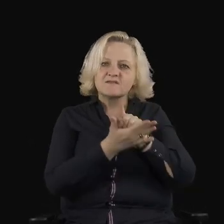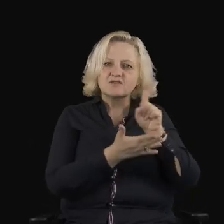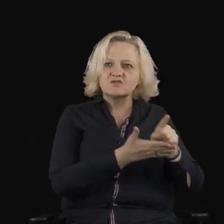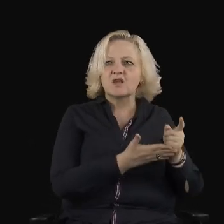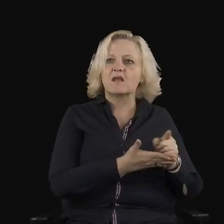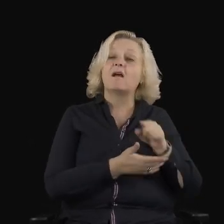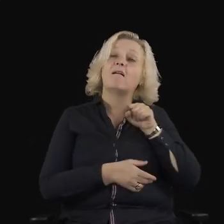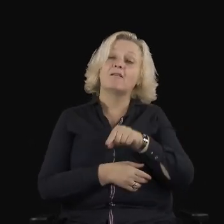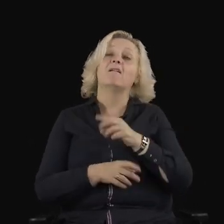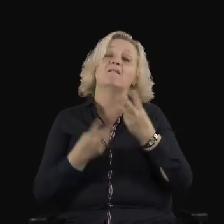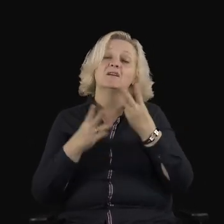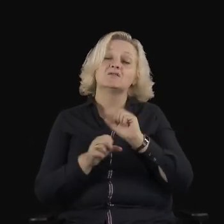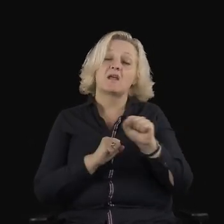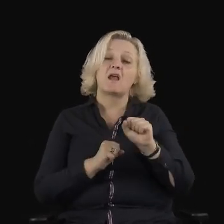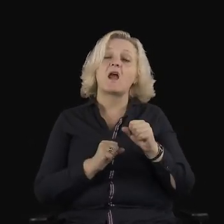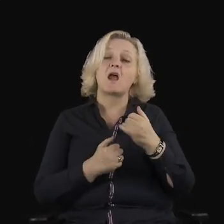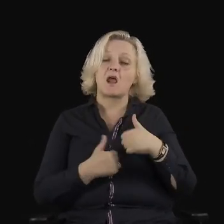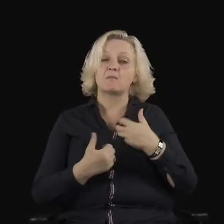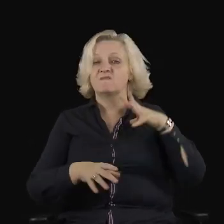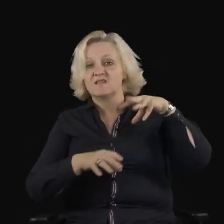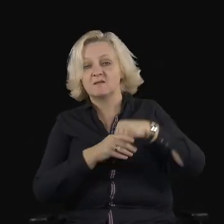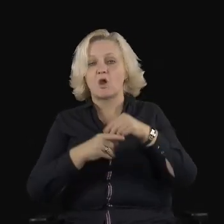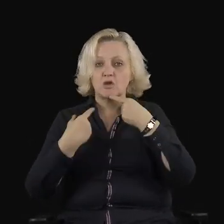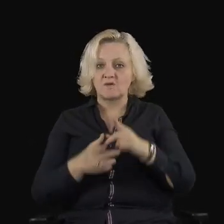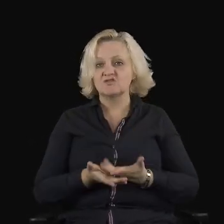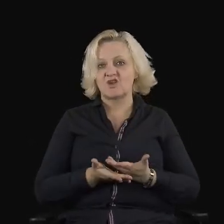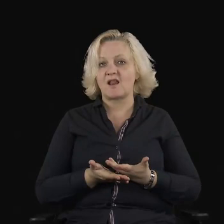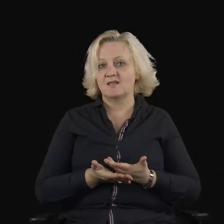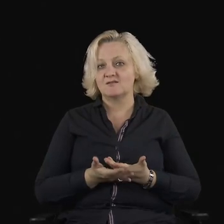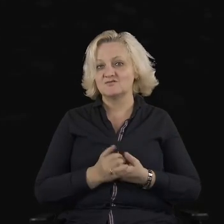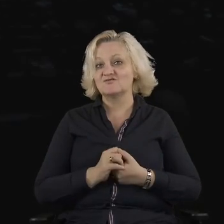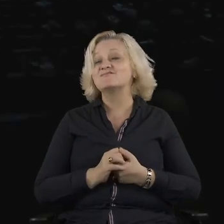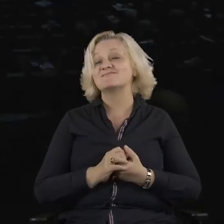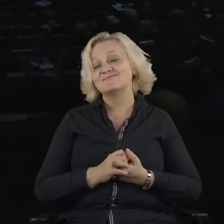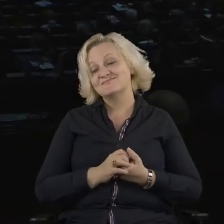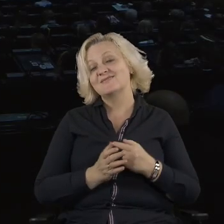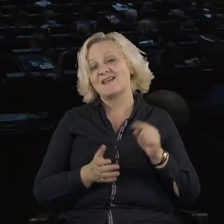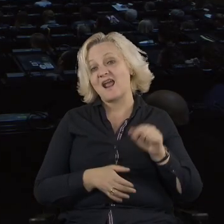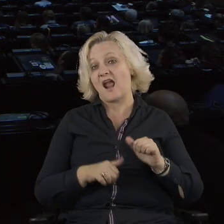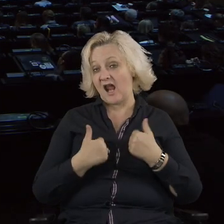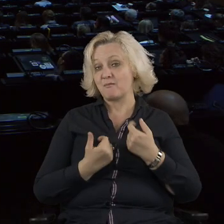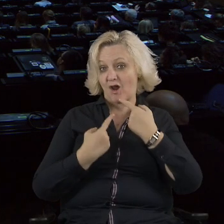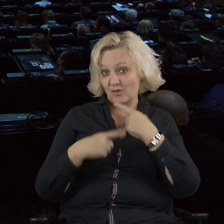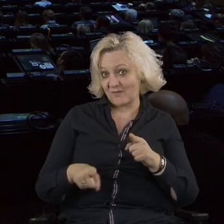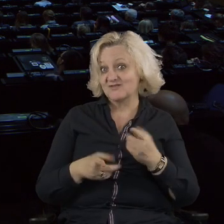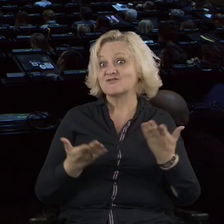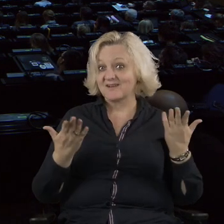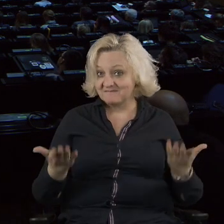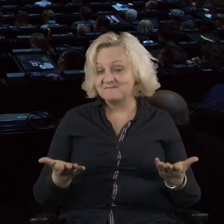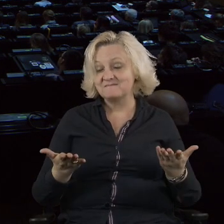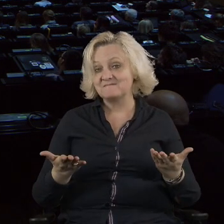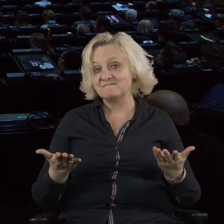you need to practice accountability. And you are the one to decide how much of it you really want. We can't really